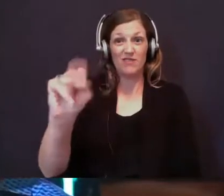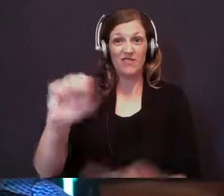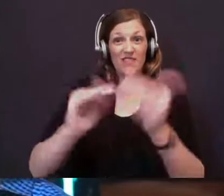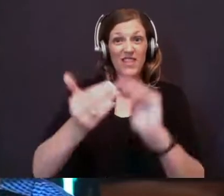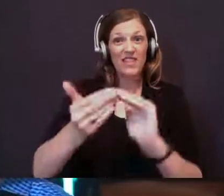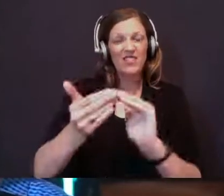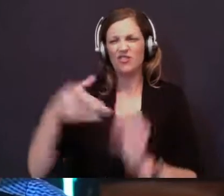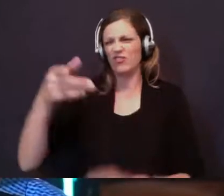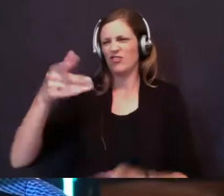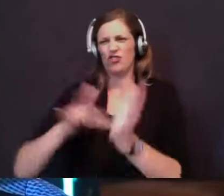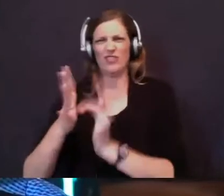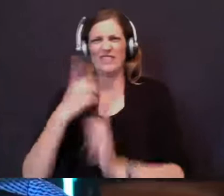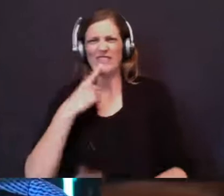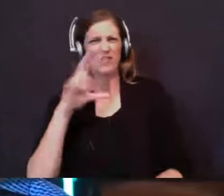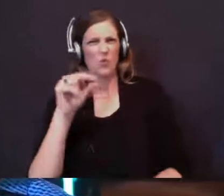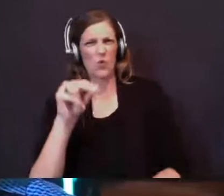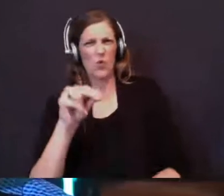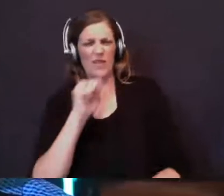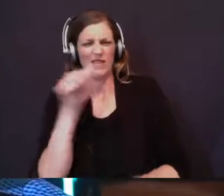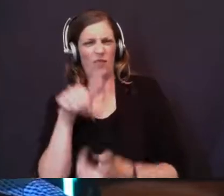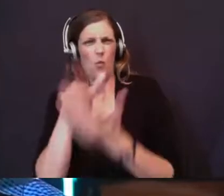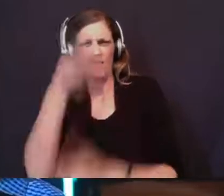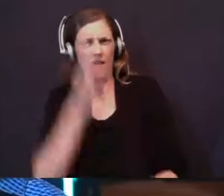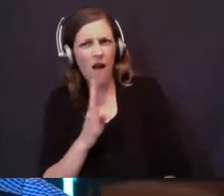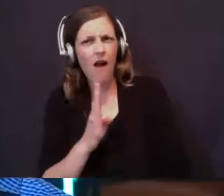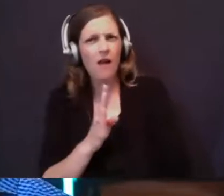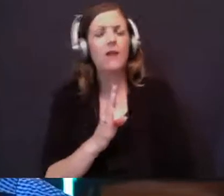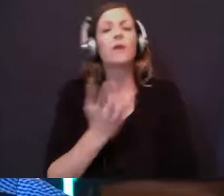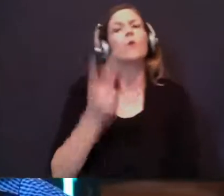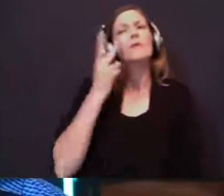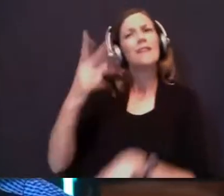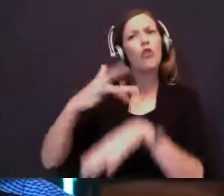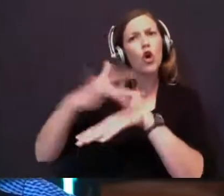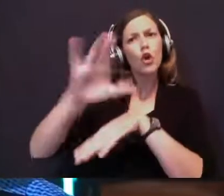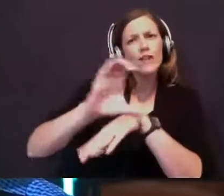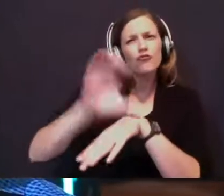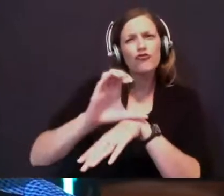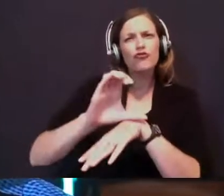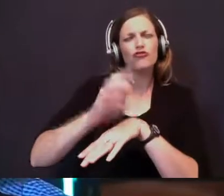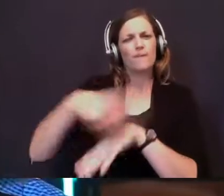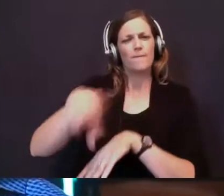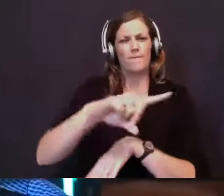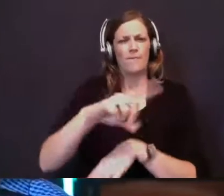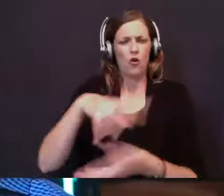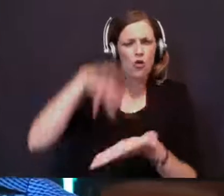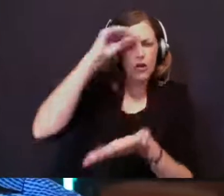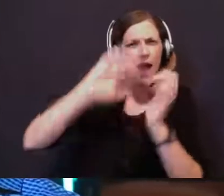cross, right? And we look at the early church. We see how the early church was learning how to love justice and how to walk humbly.